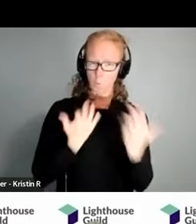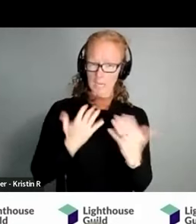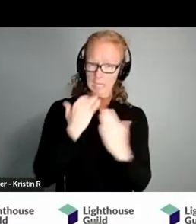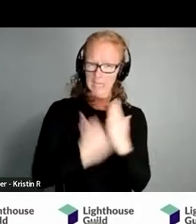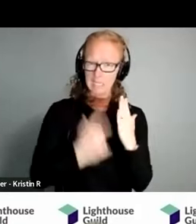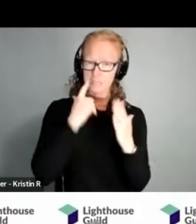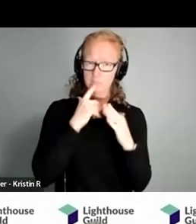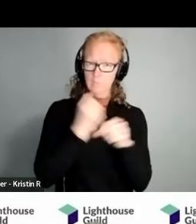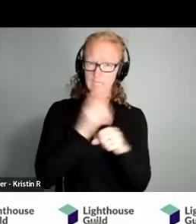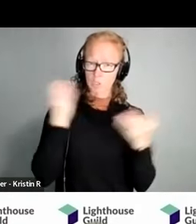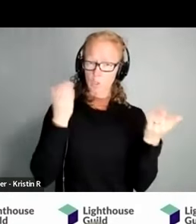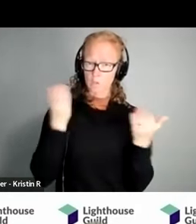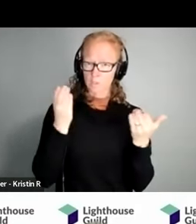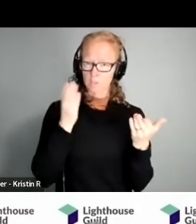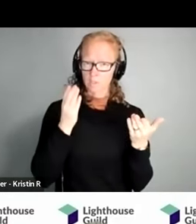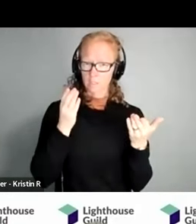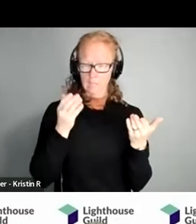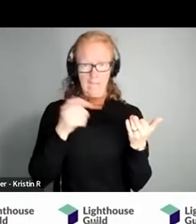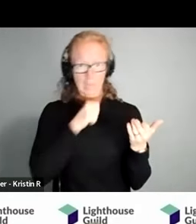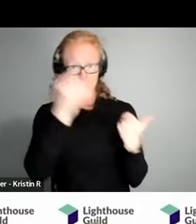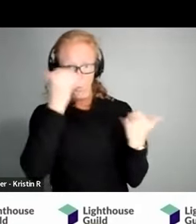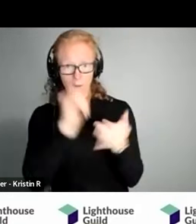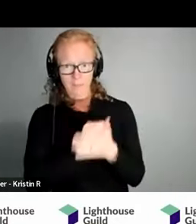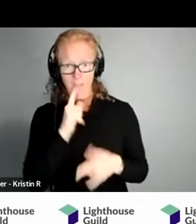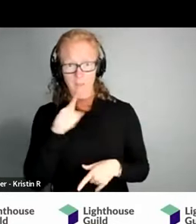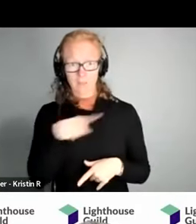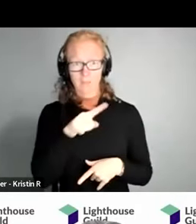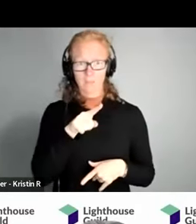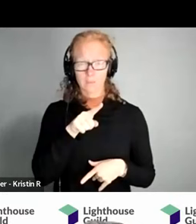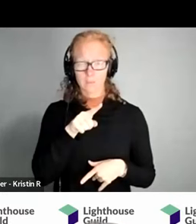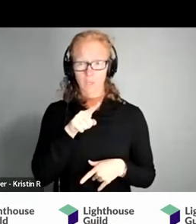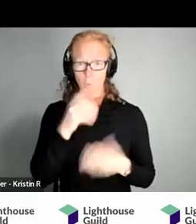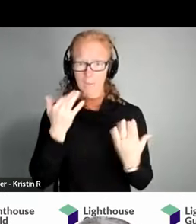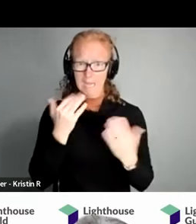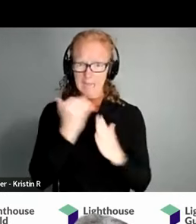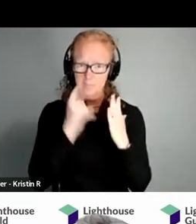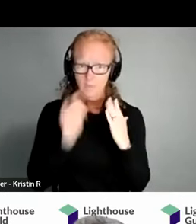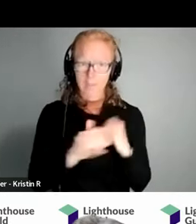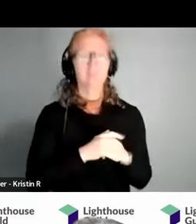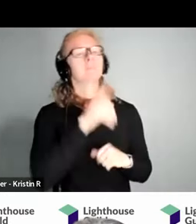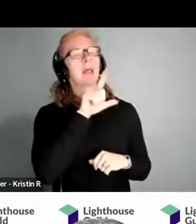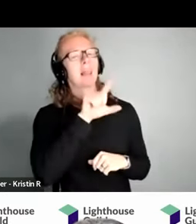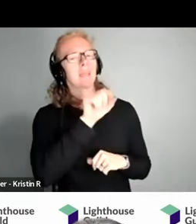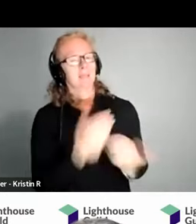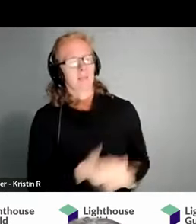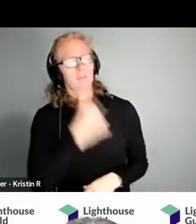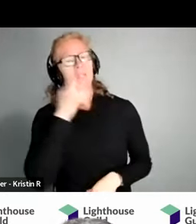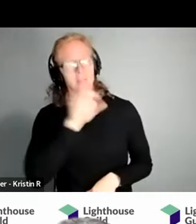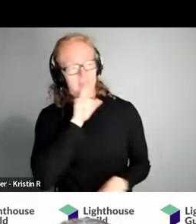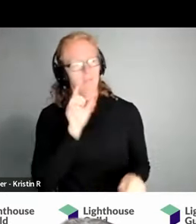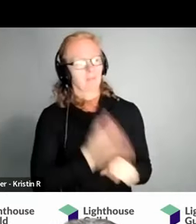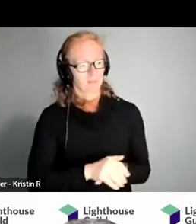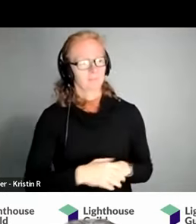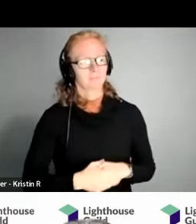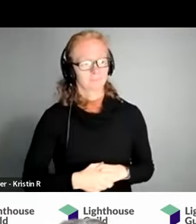for services in your agency oh definitely um i would say you know right now it's because